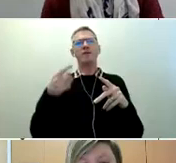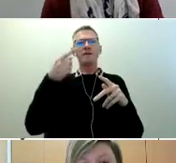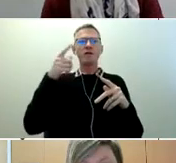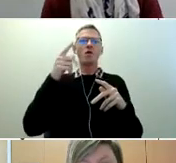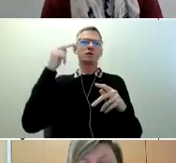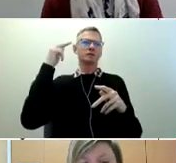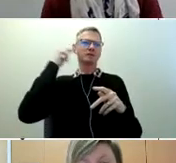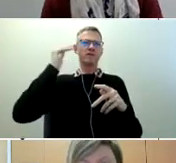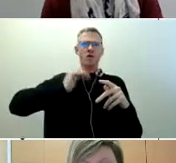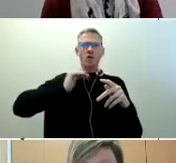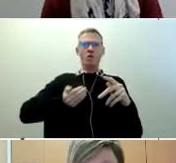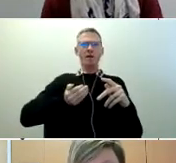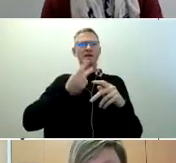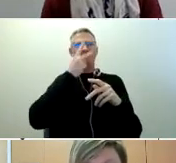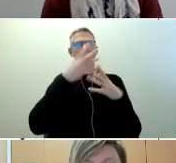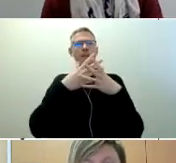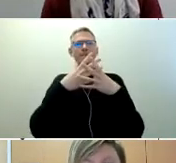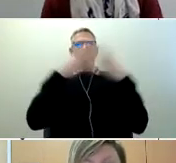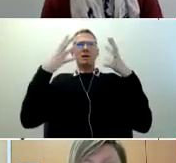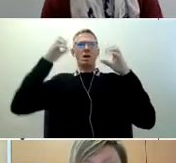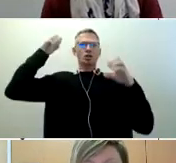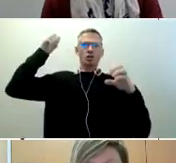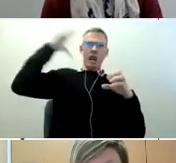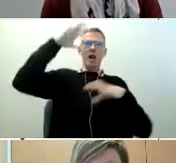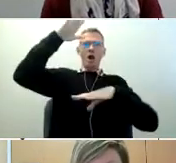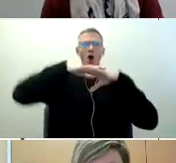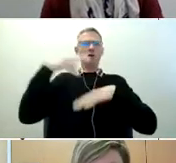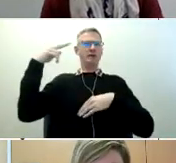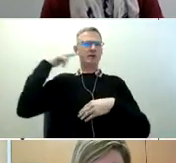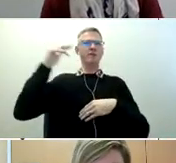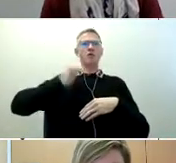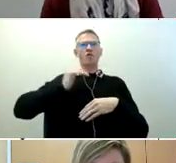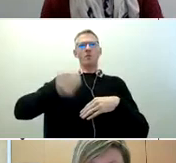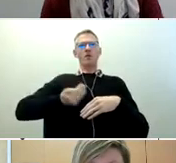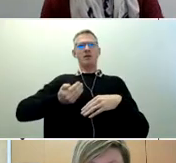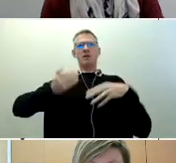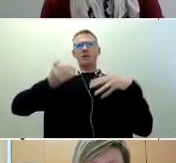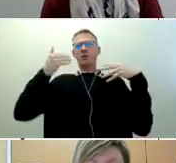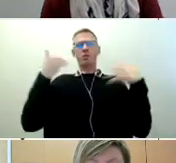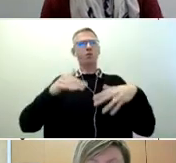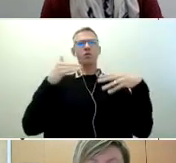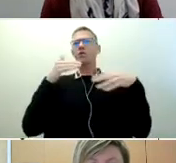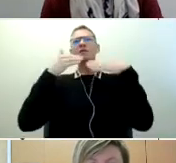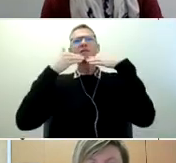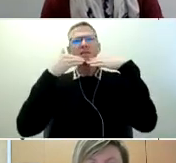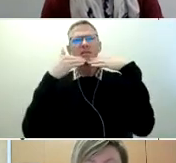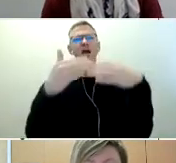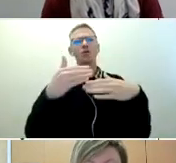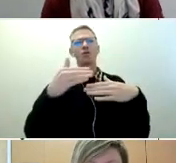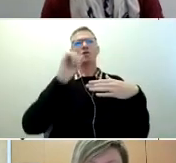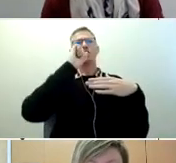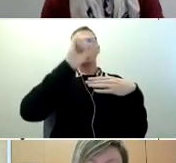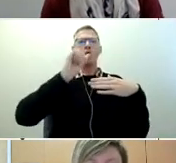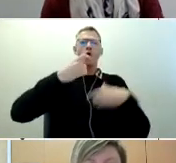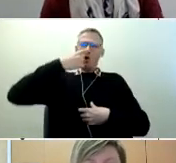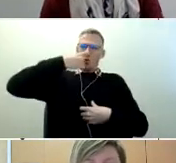see you as a deaf role model so thank you so much for this message and to share your personal journey